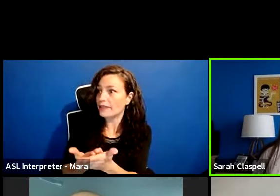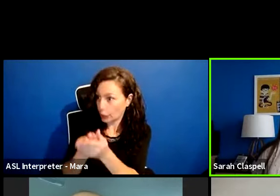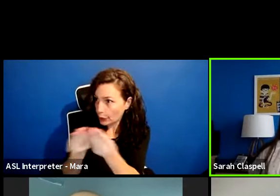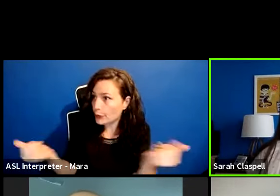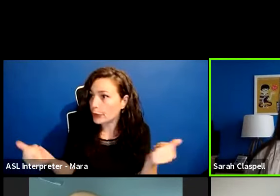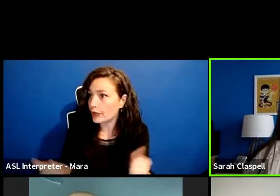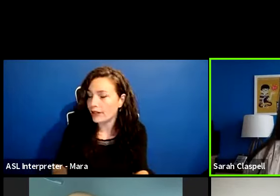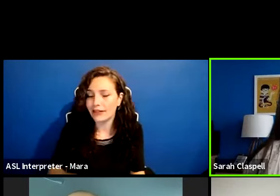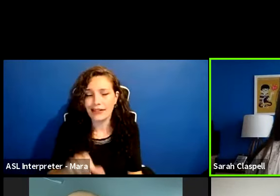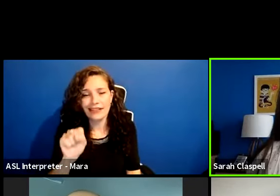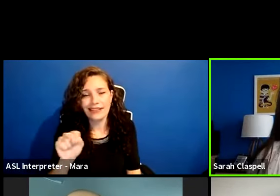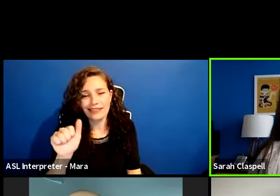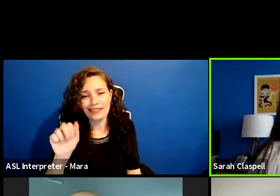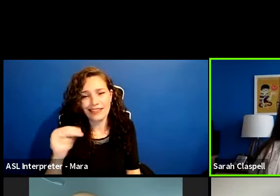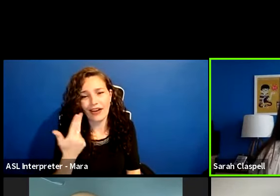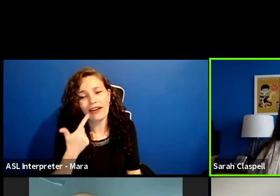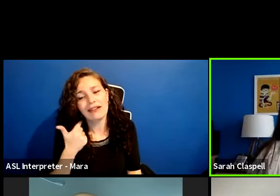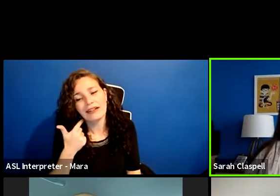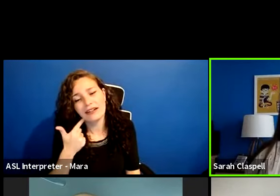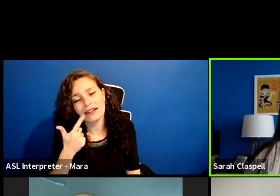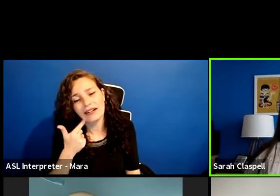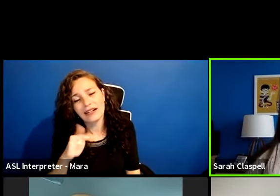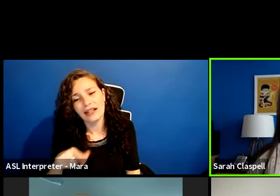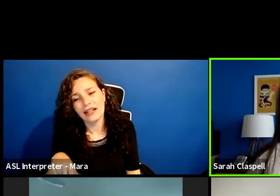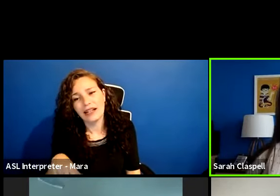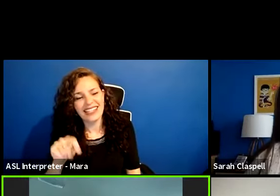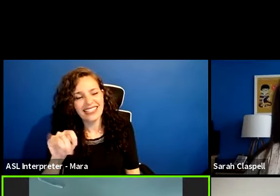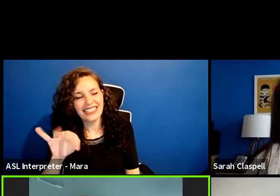Um, I think Tiffany needs to stop smoking cigarettes.